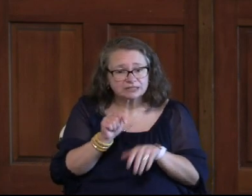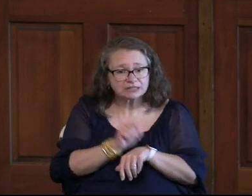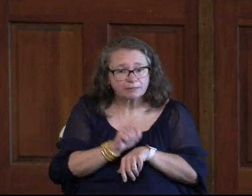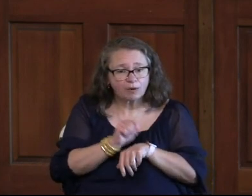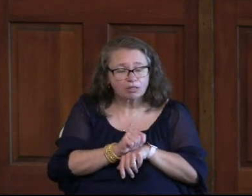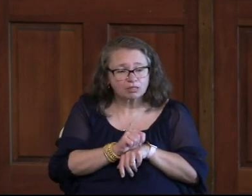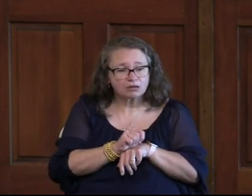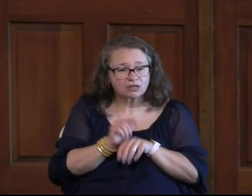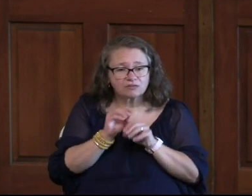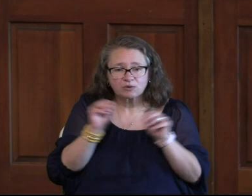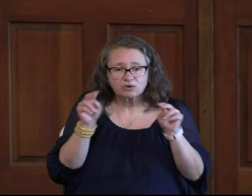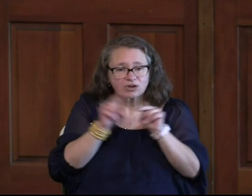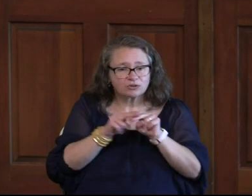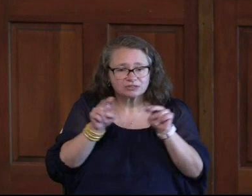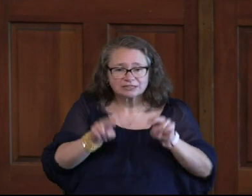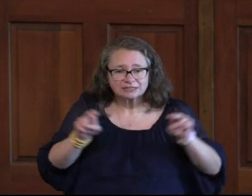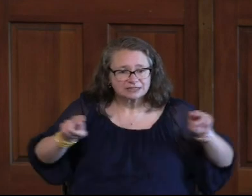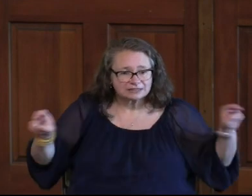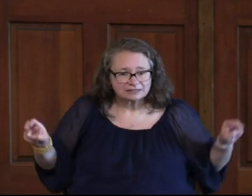There Were No Seats